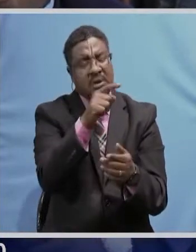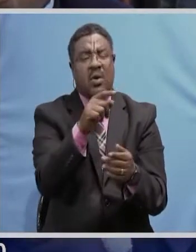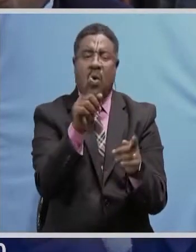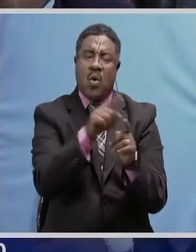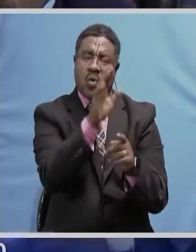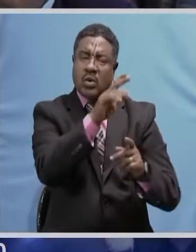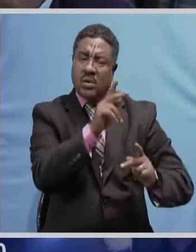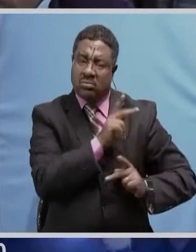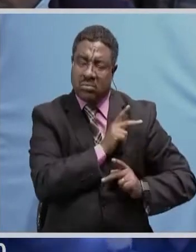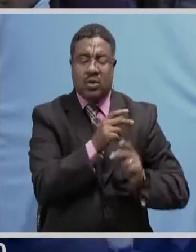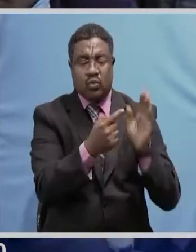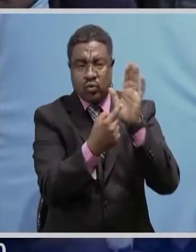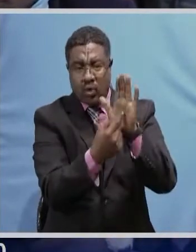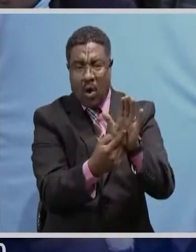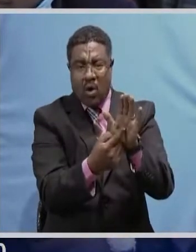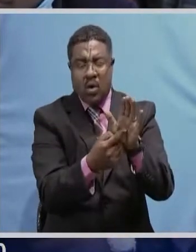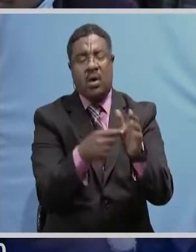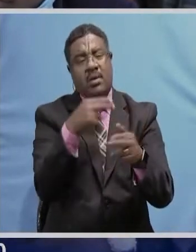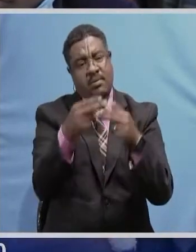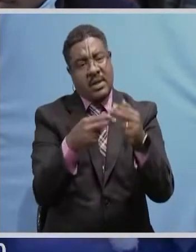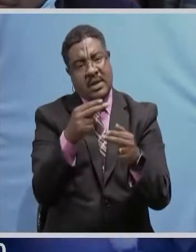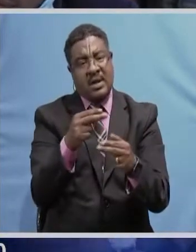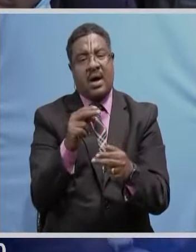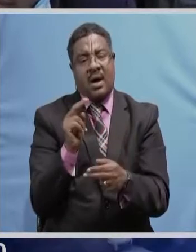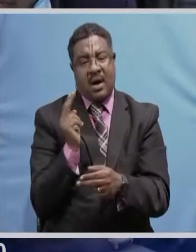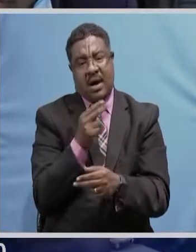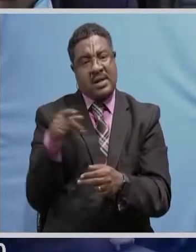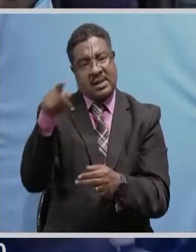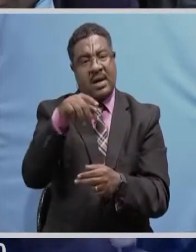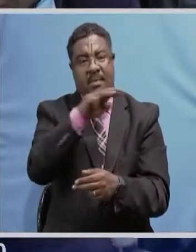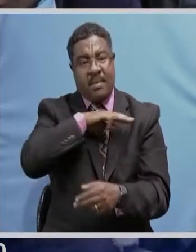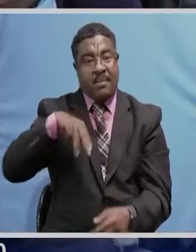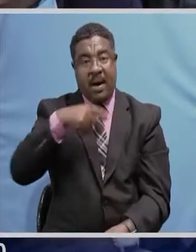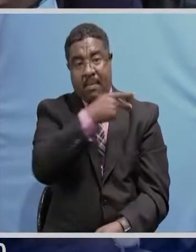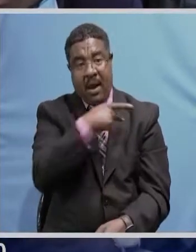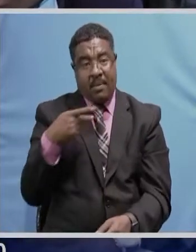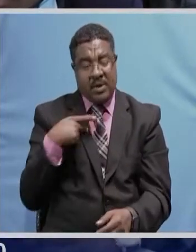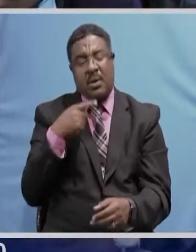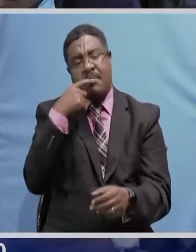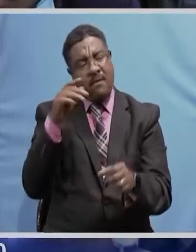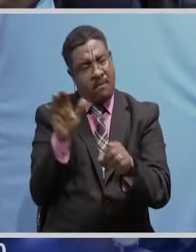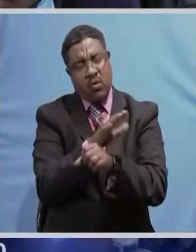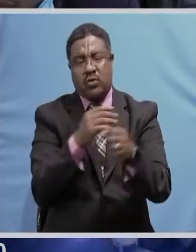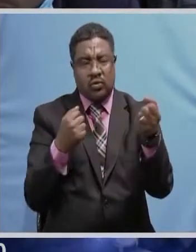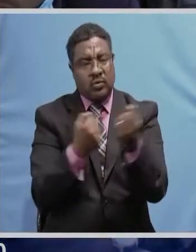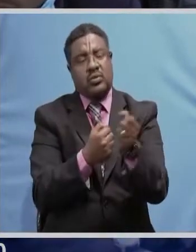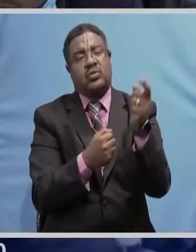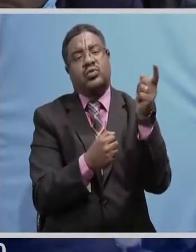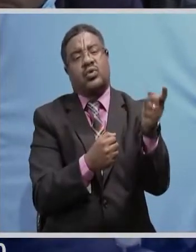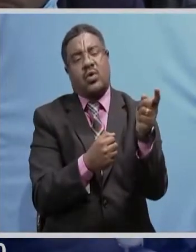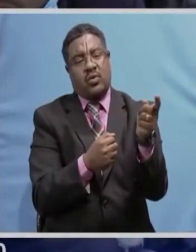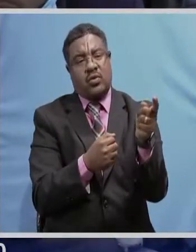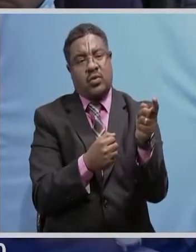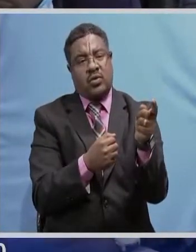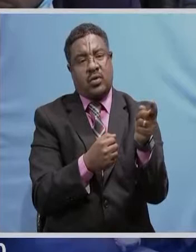government to propose amendments to the bill. Zanasu ages members of Parliament to unanimously vote to open doors for the amendments to